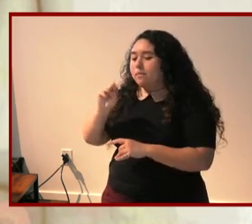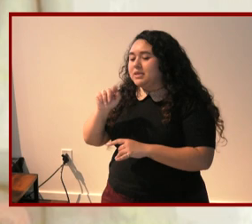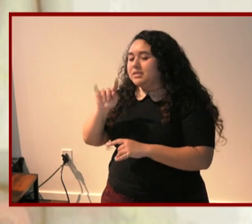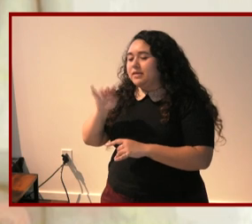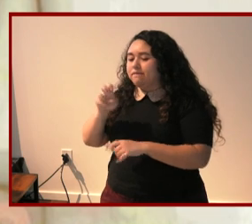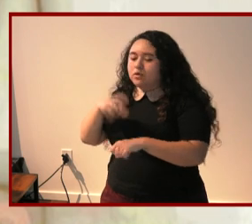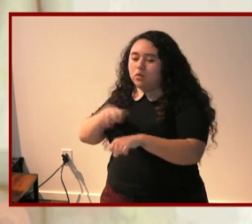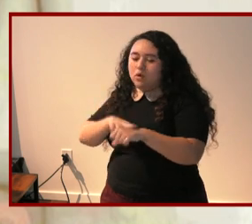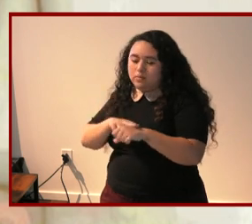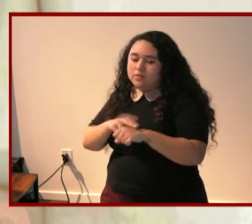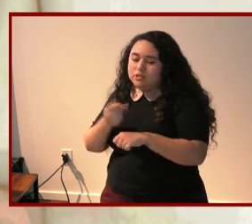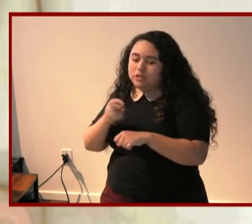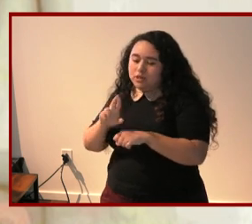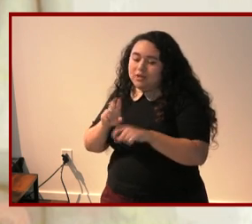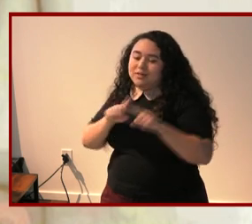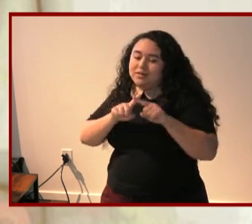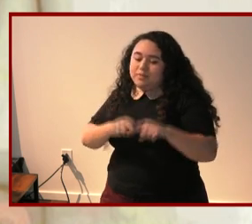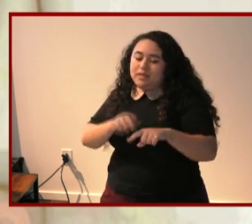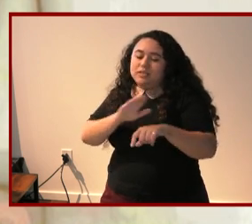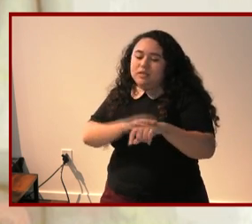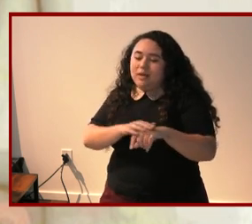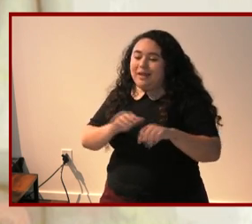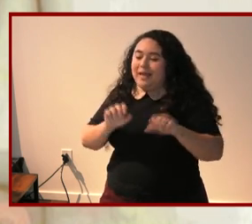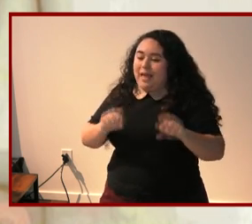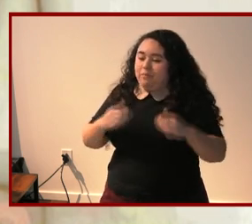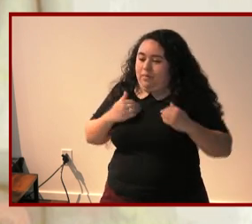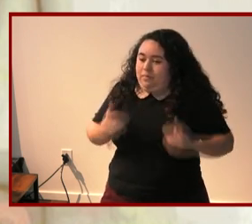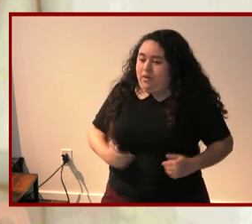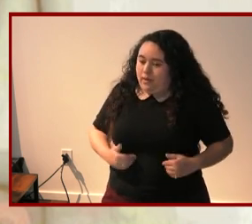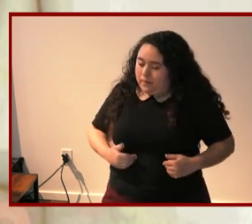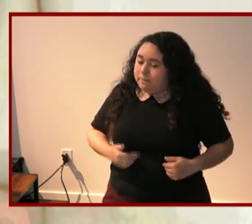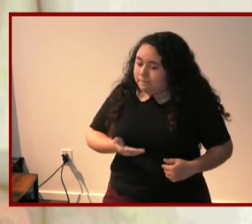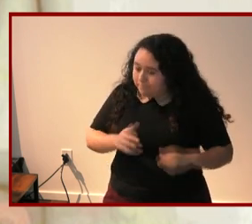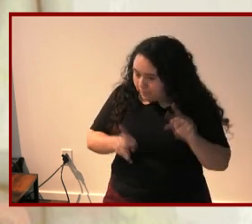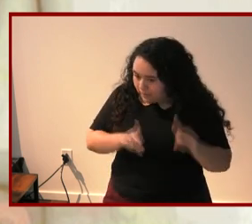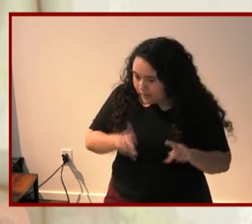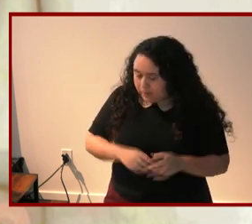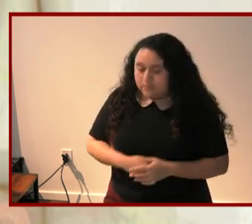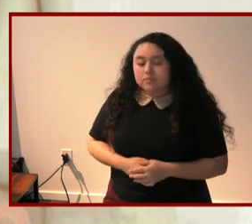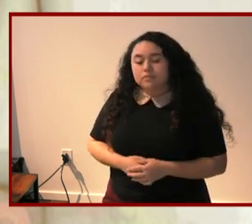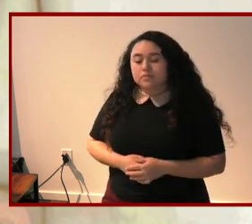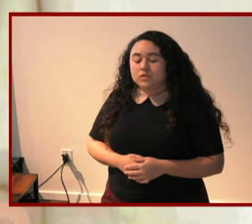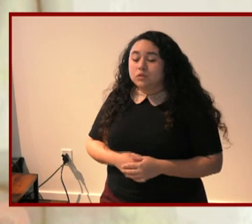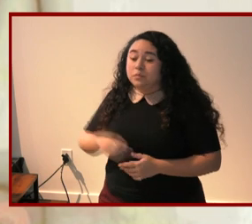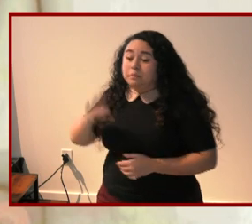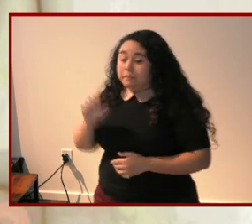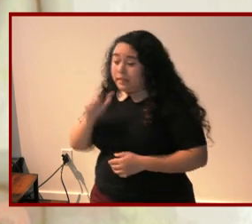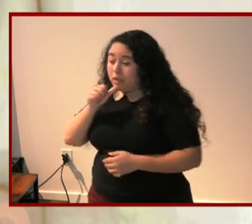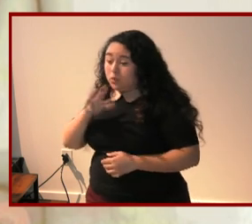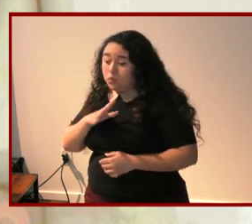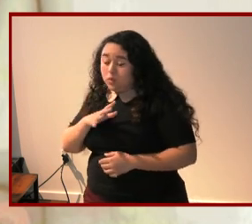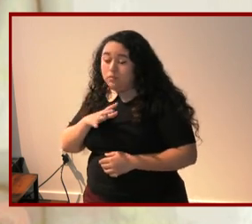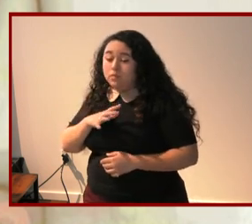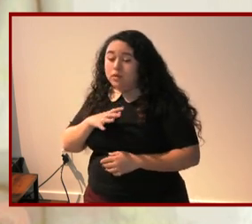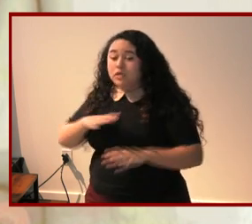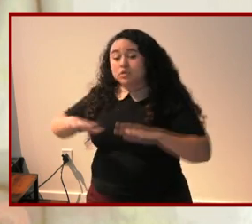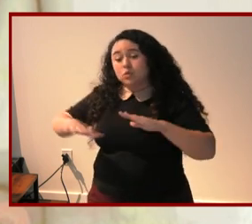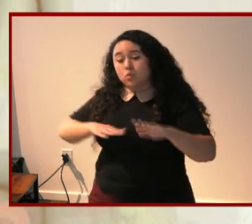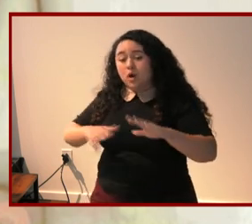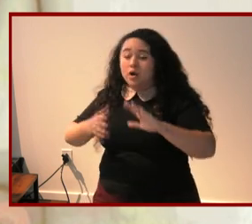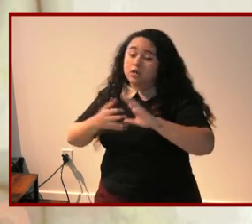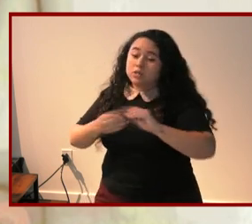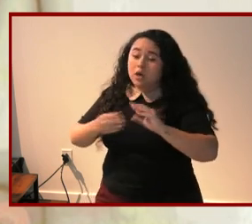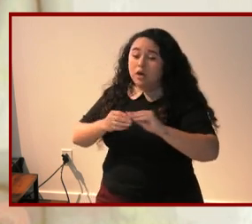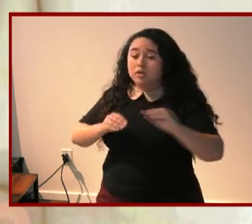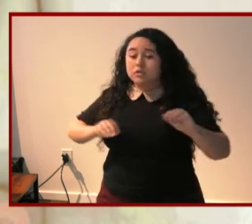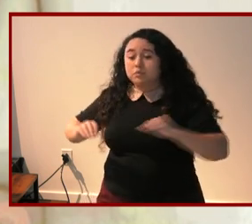on able-bodied enactment put differently that to be a woman is to walk talk move